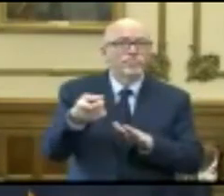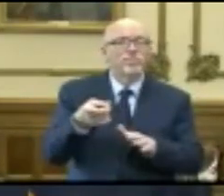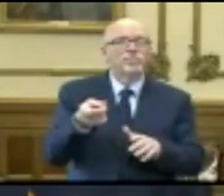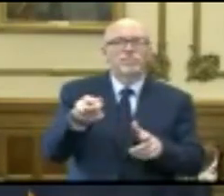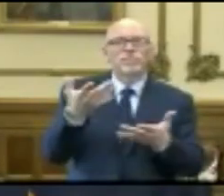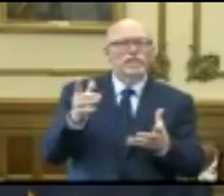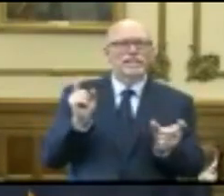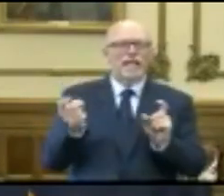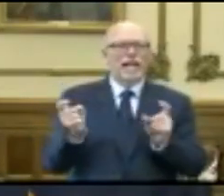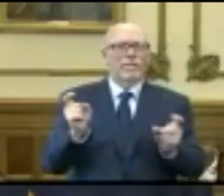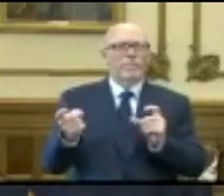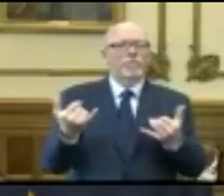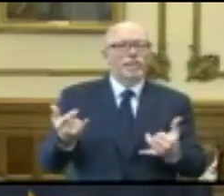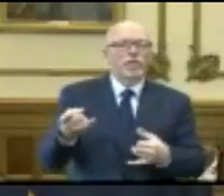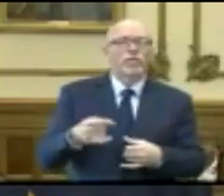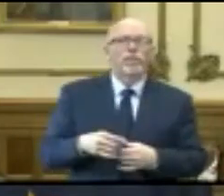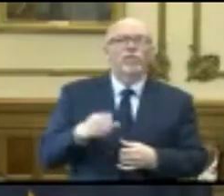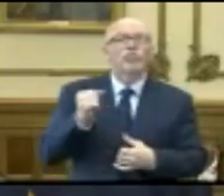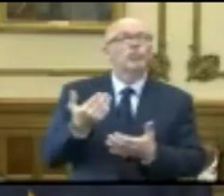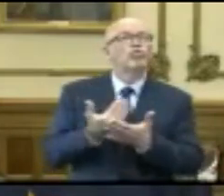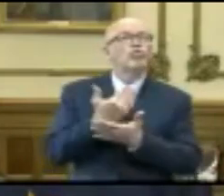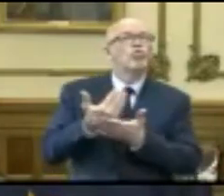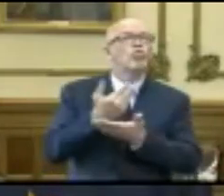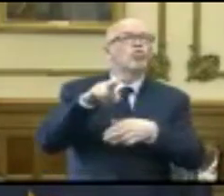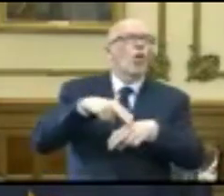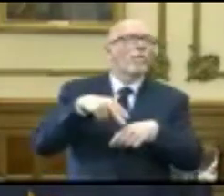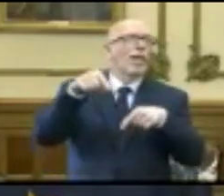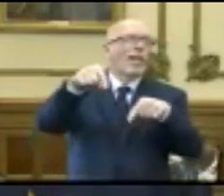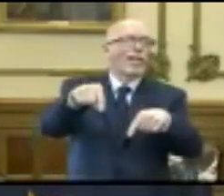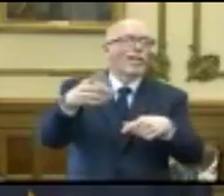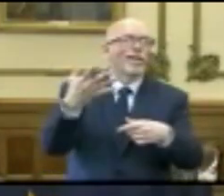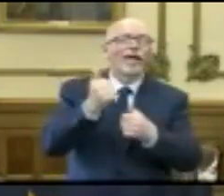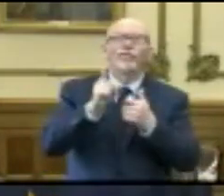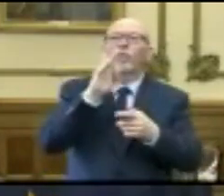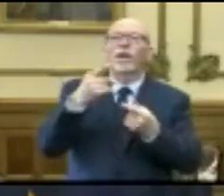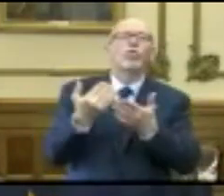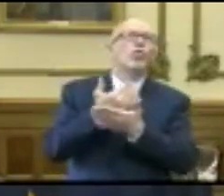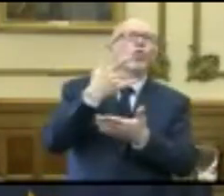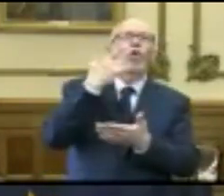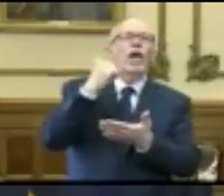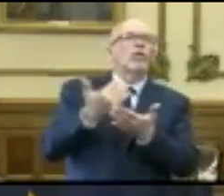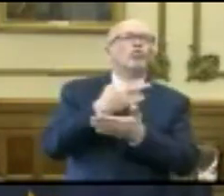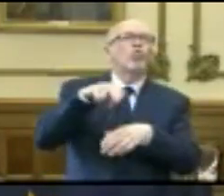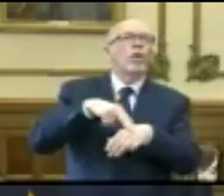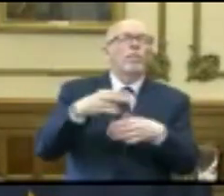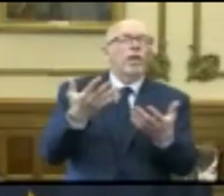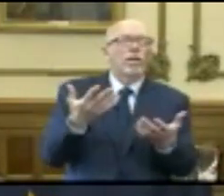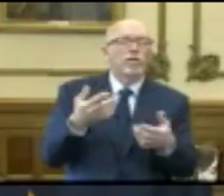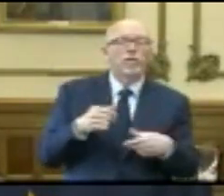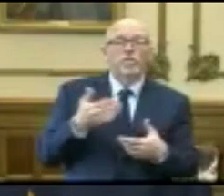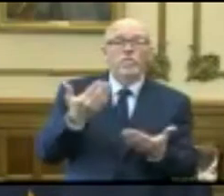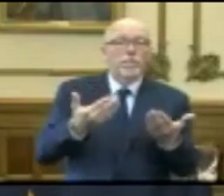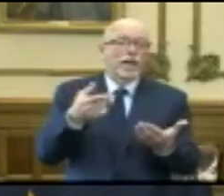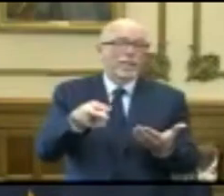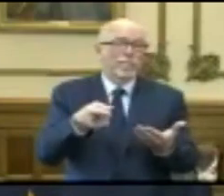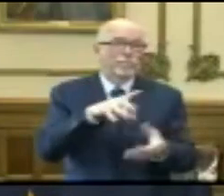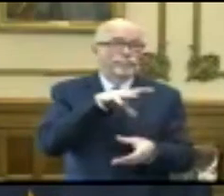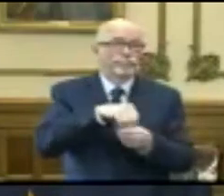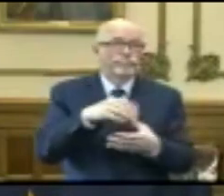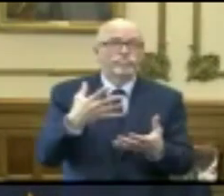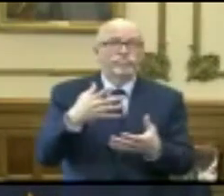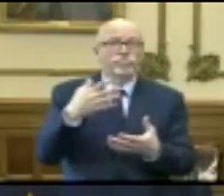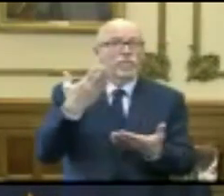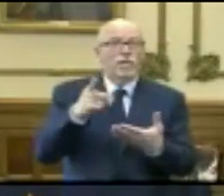They have adapted. And so that new normal that everyone talks about may contemplate taking